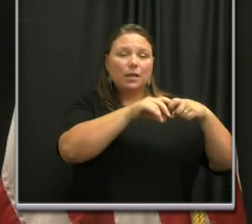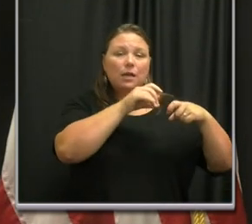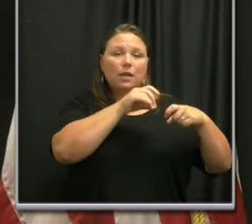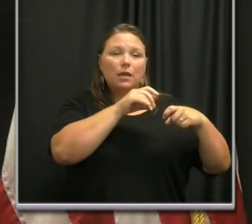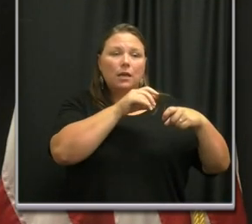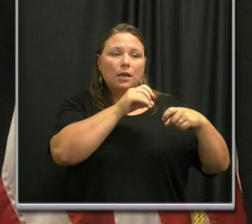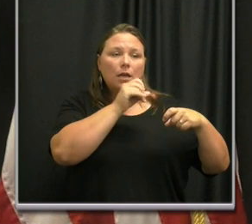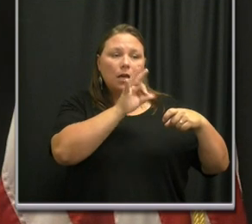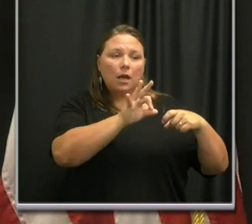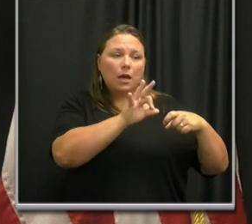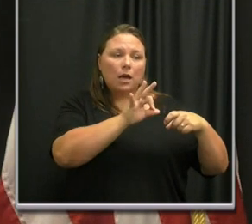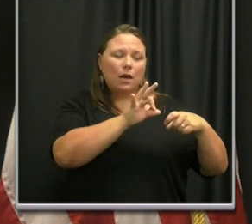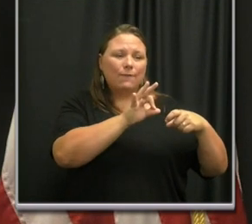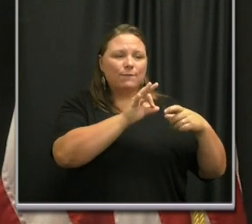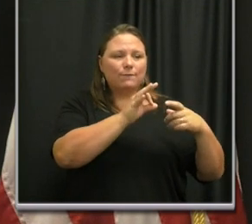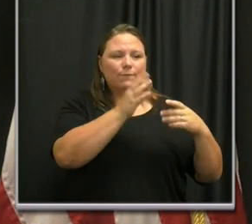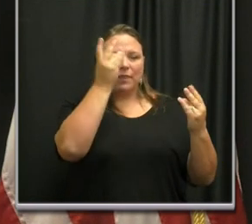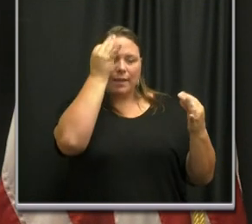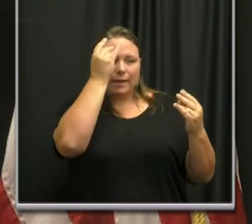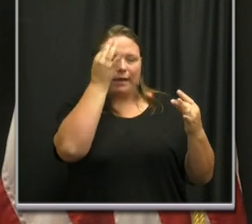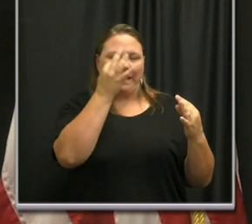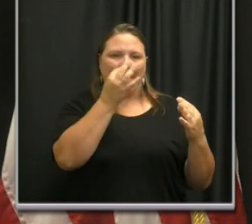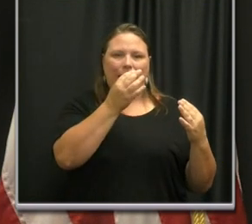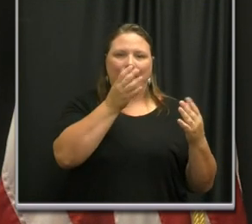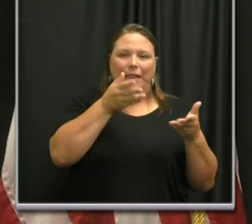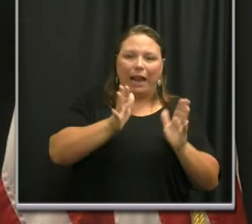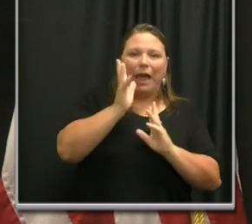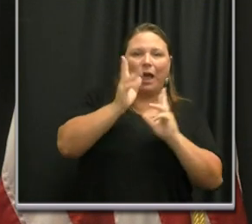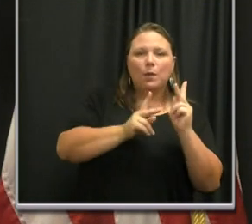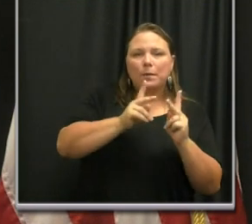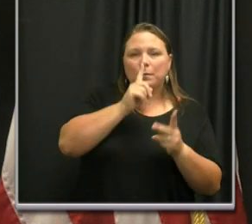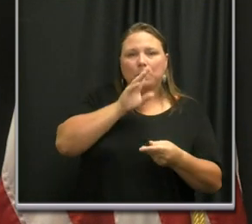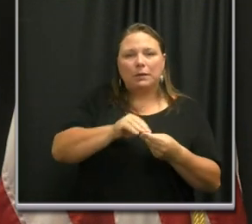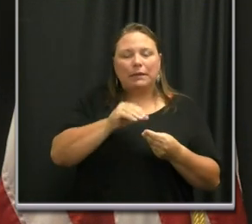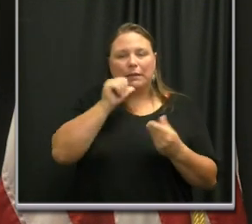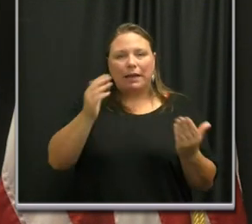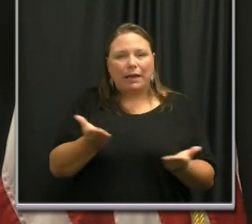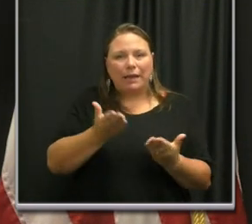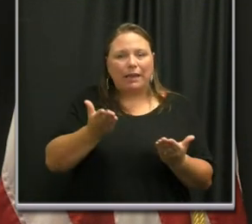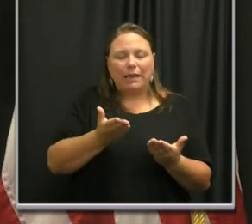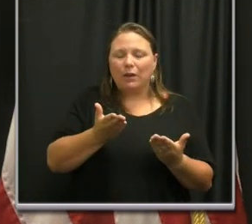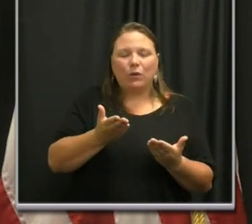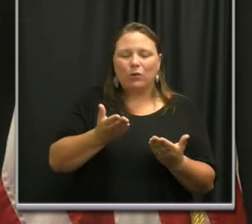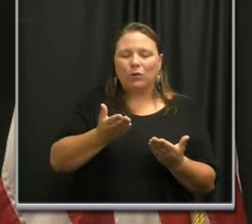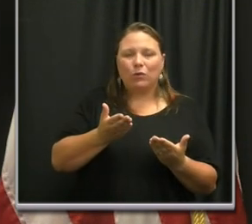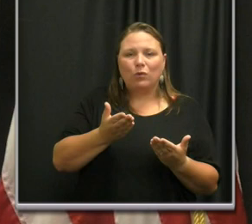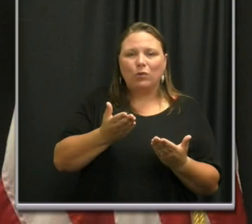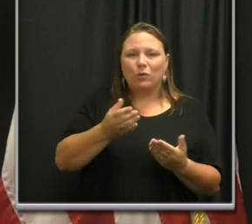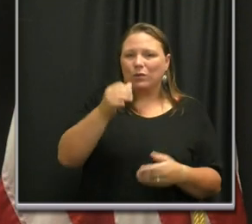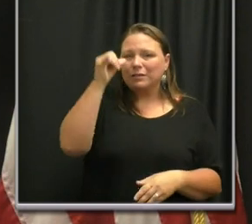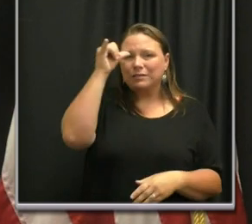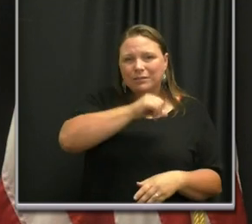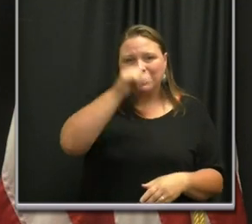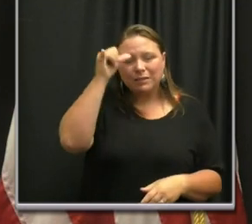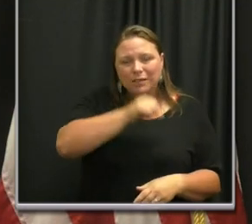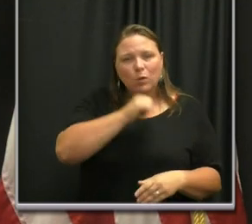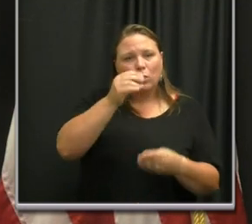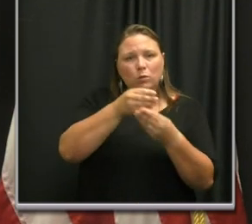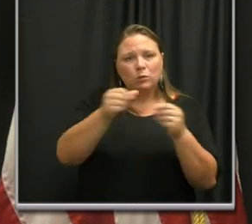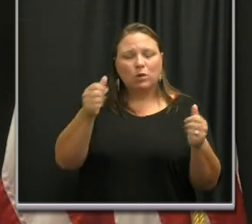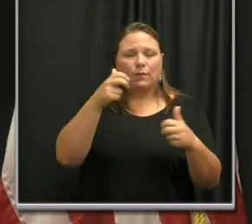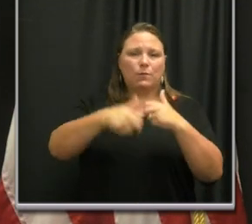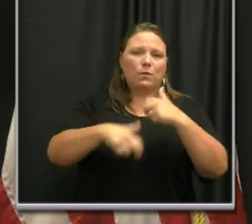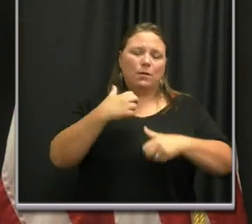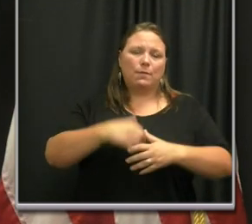the magical thinking that has allowed people to pretend that it doesn't exist here is not going to solve our public health